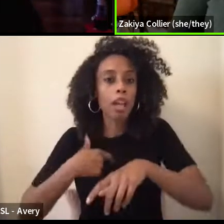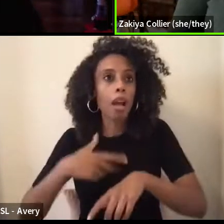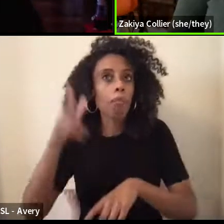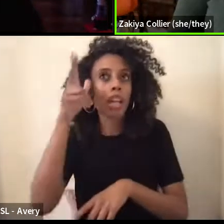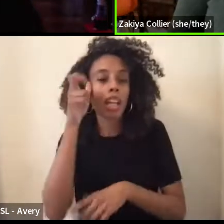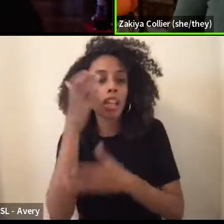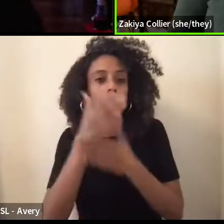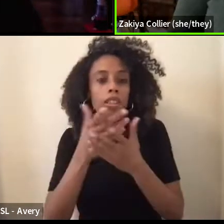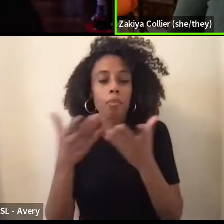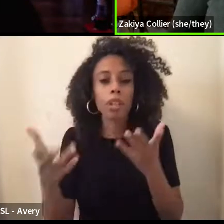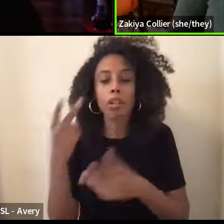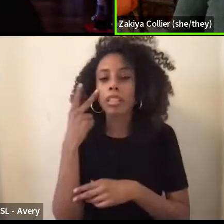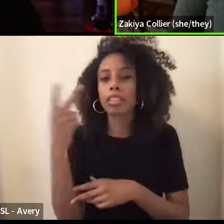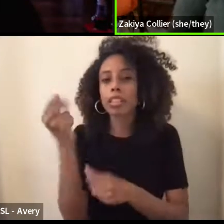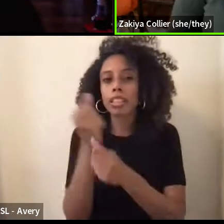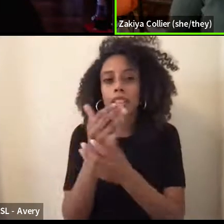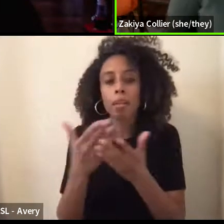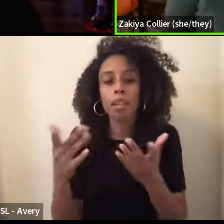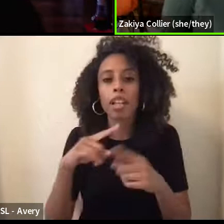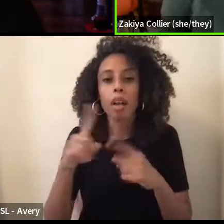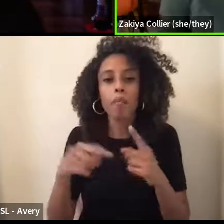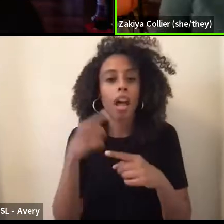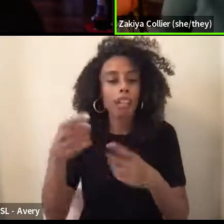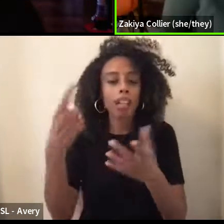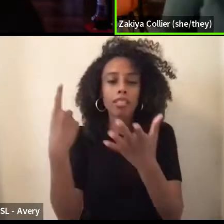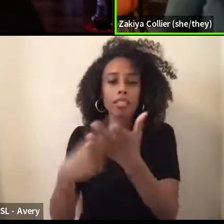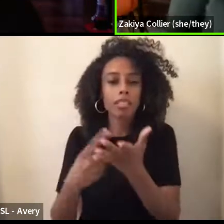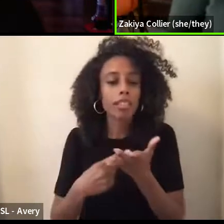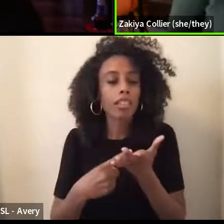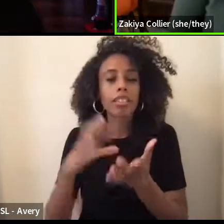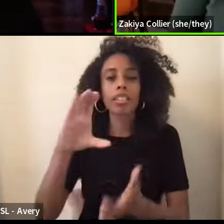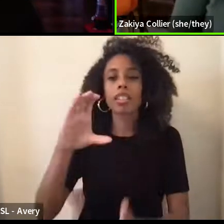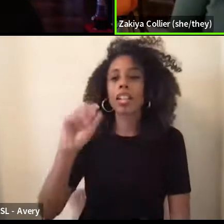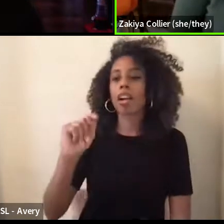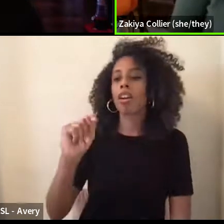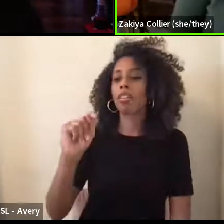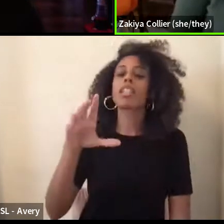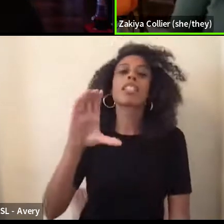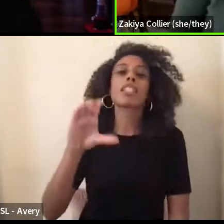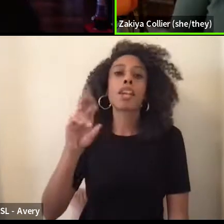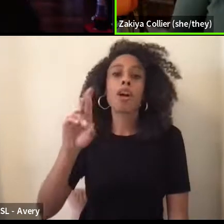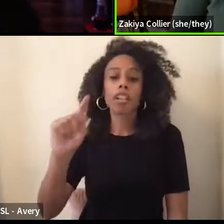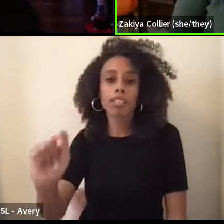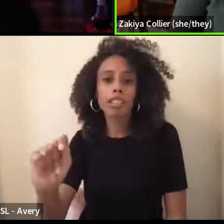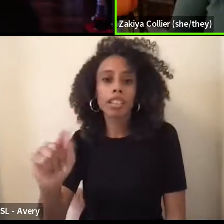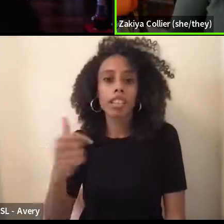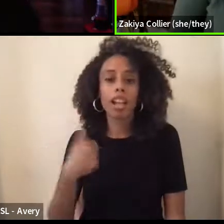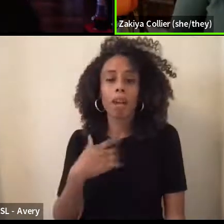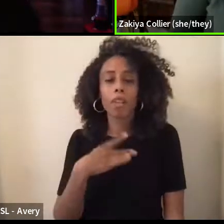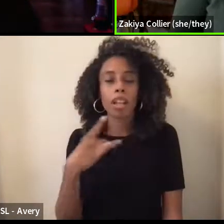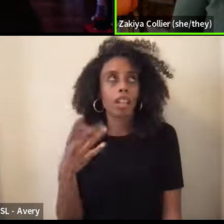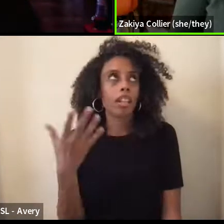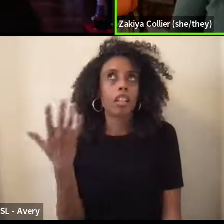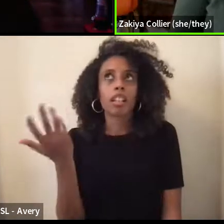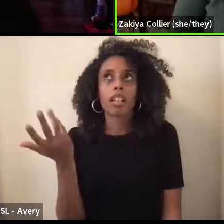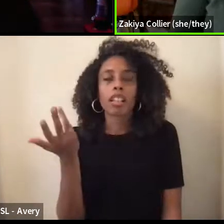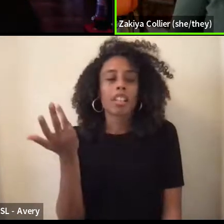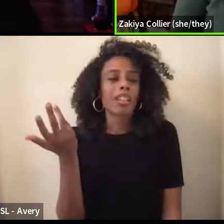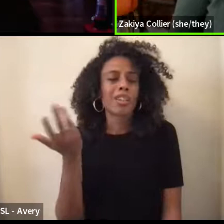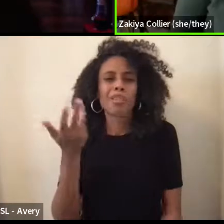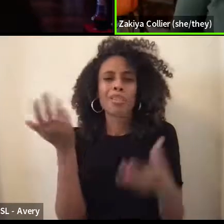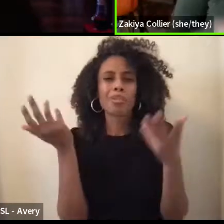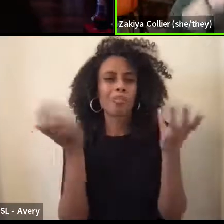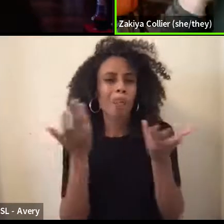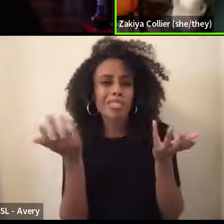about like this discussion of CRT, um, I'm just like, what, like,